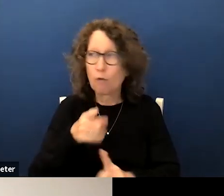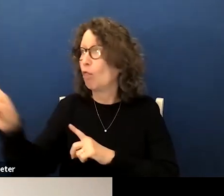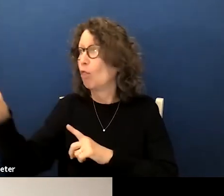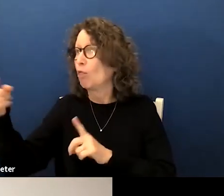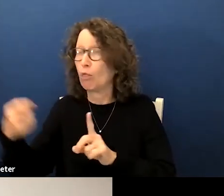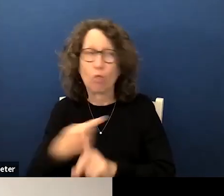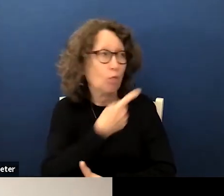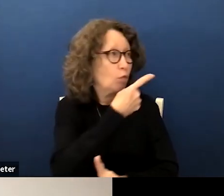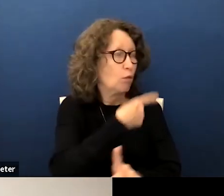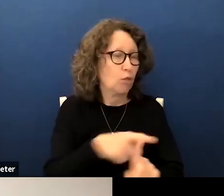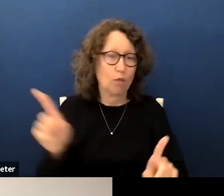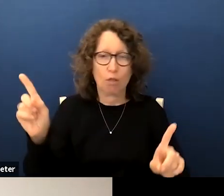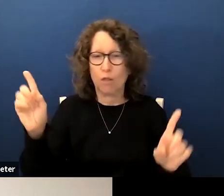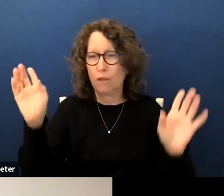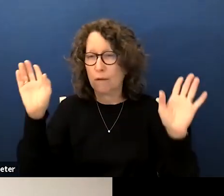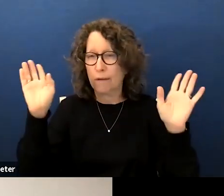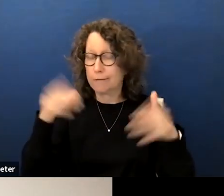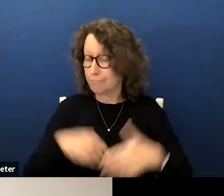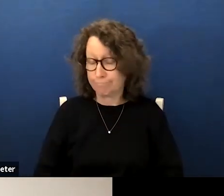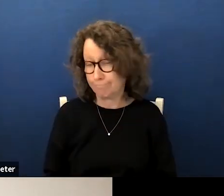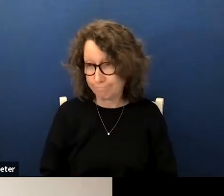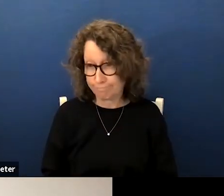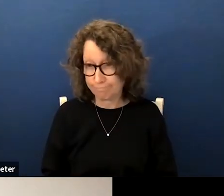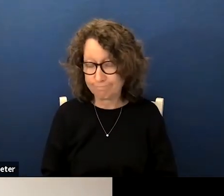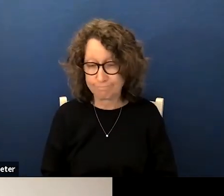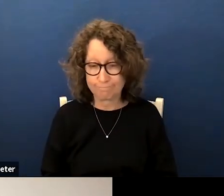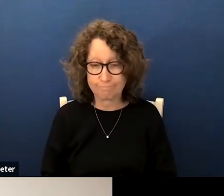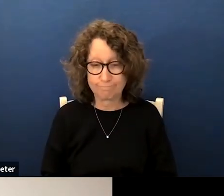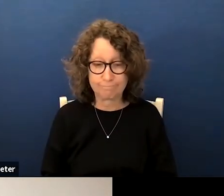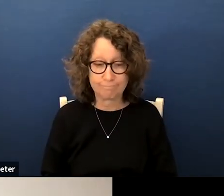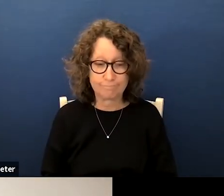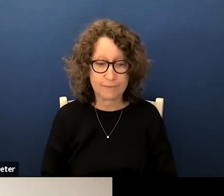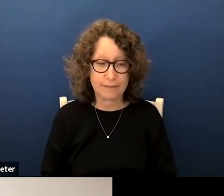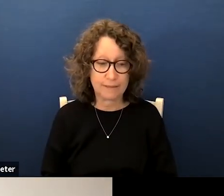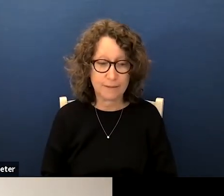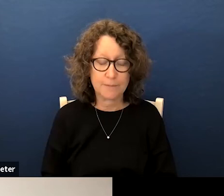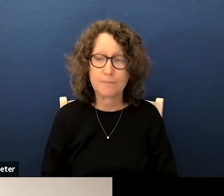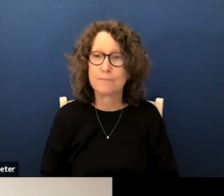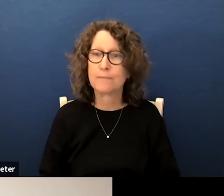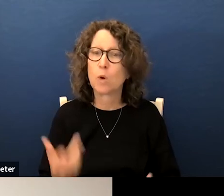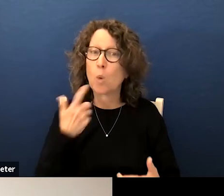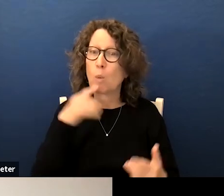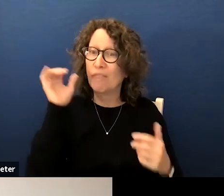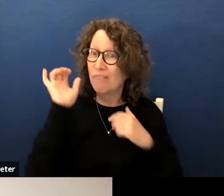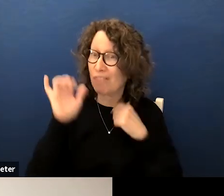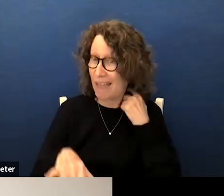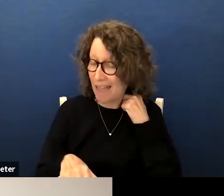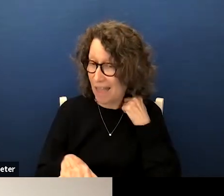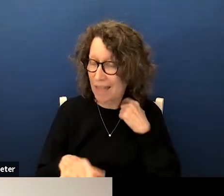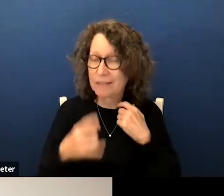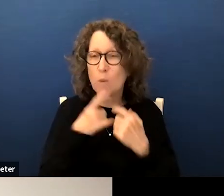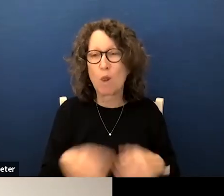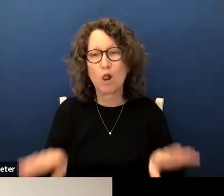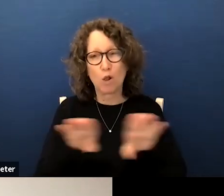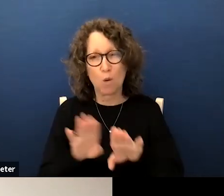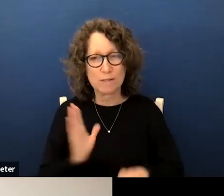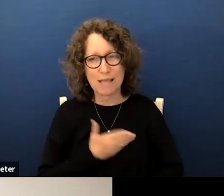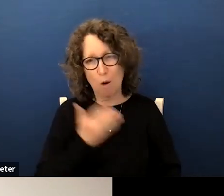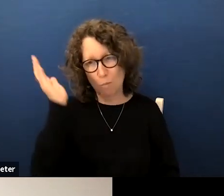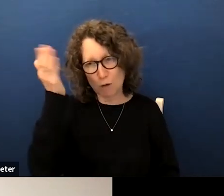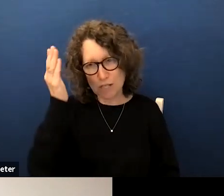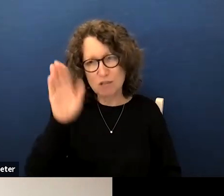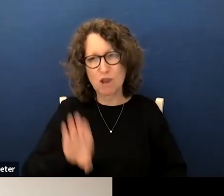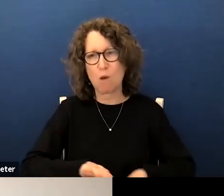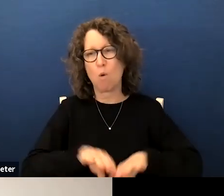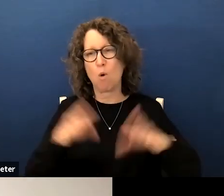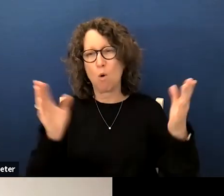by other things and so with that um i'll close the presentation and open